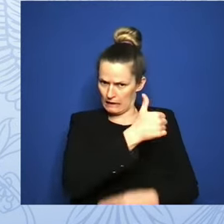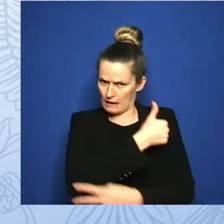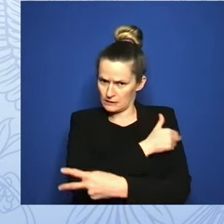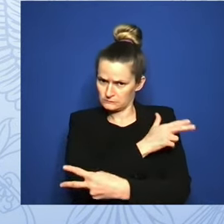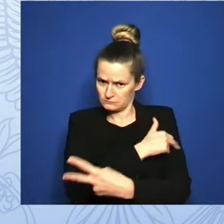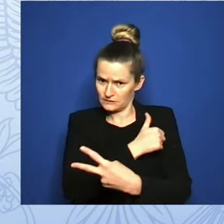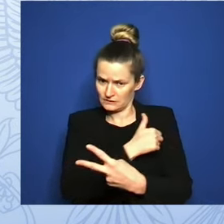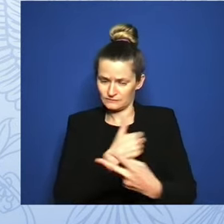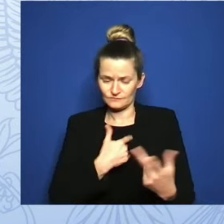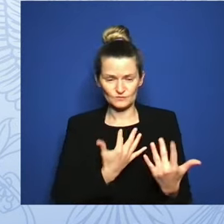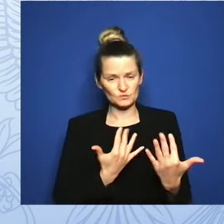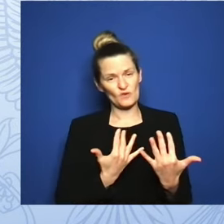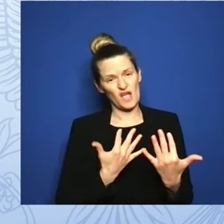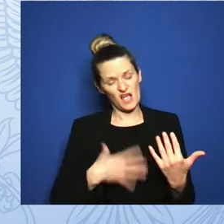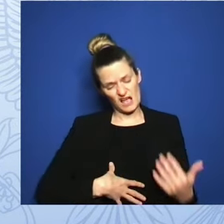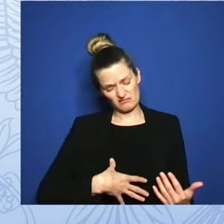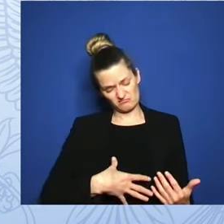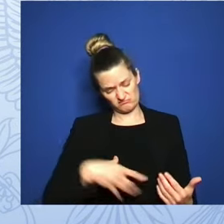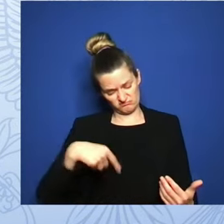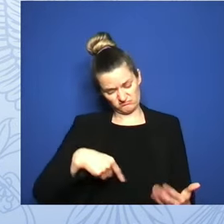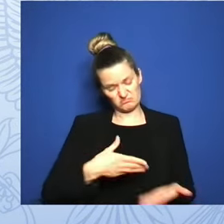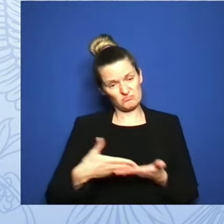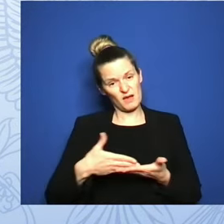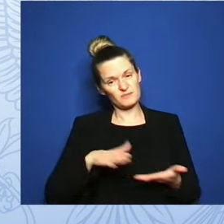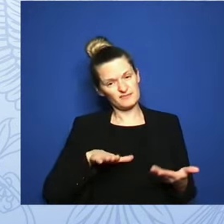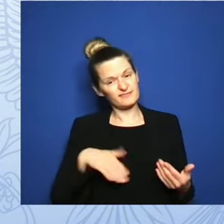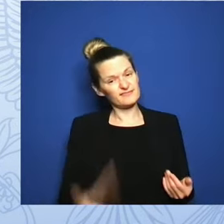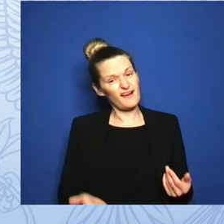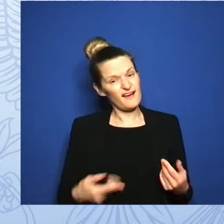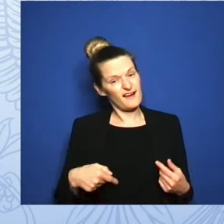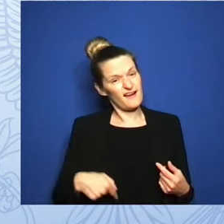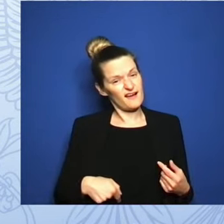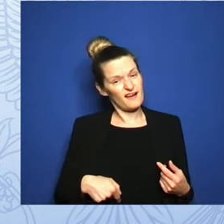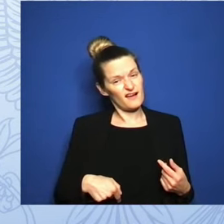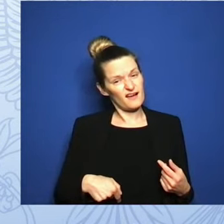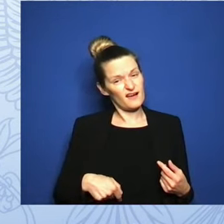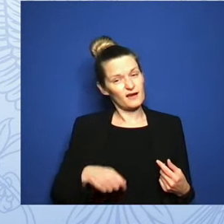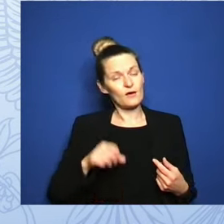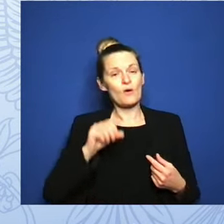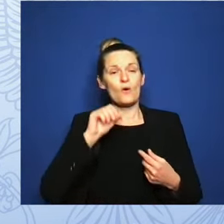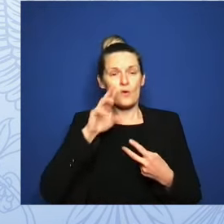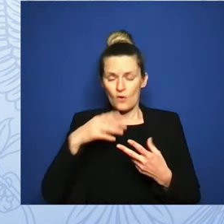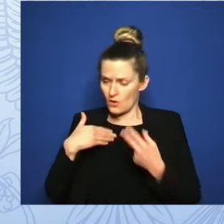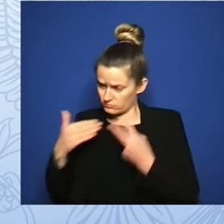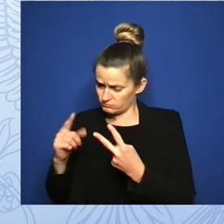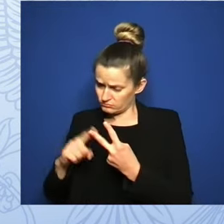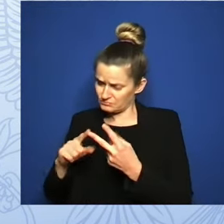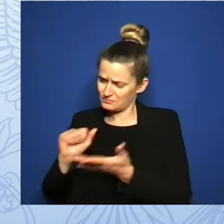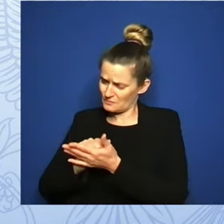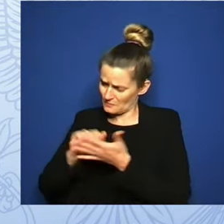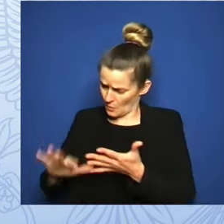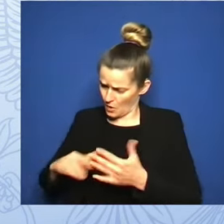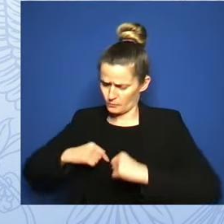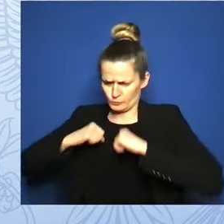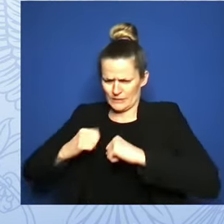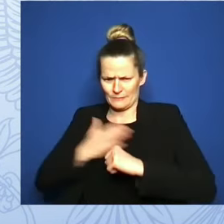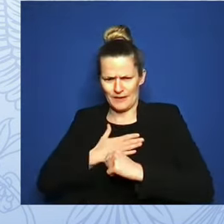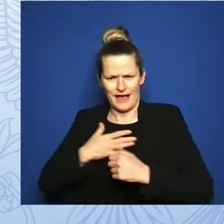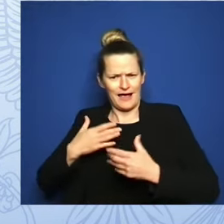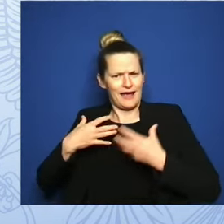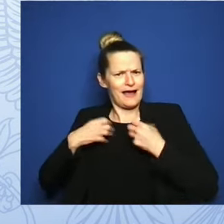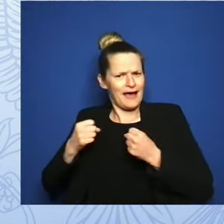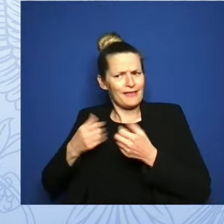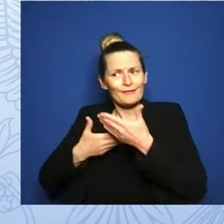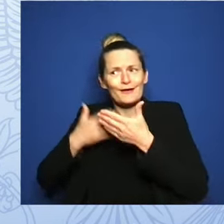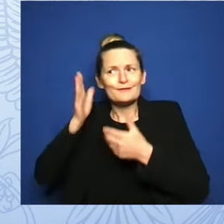point I could get the abortion I needed to protect my health, or I could go home and wait for either my daughter's death or for an infection to